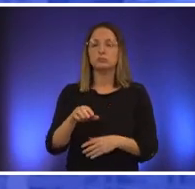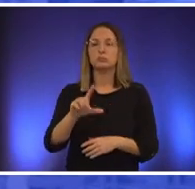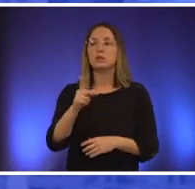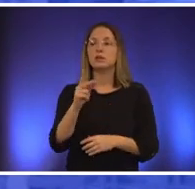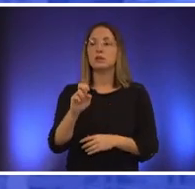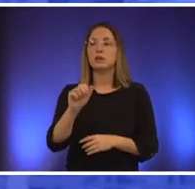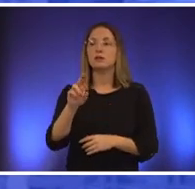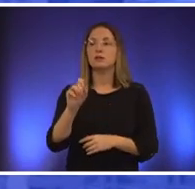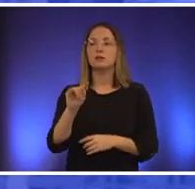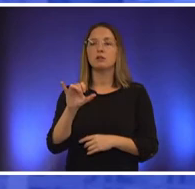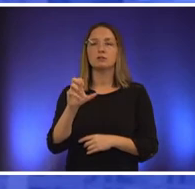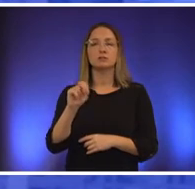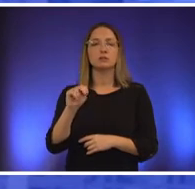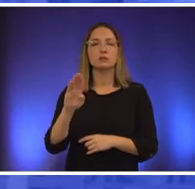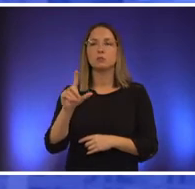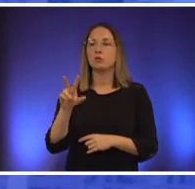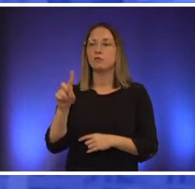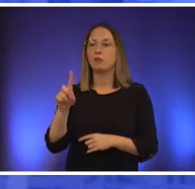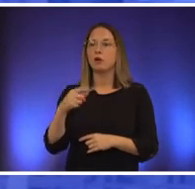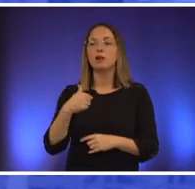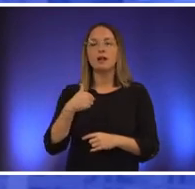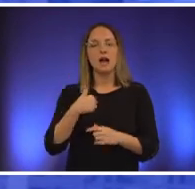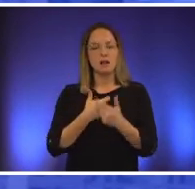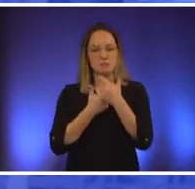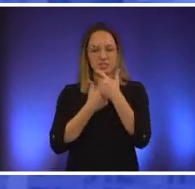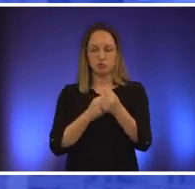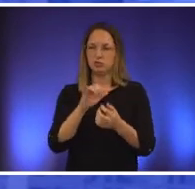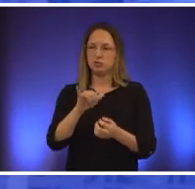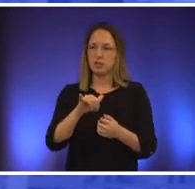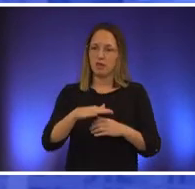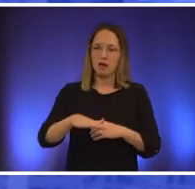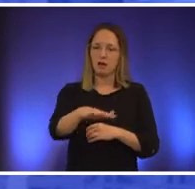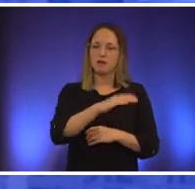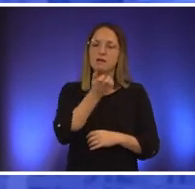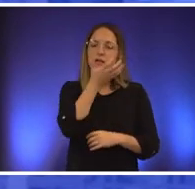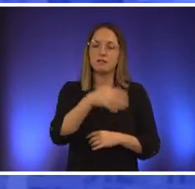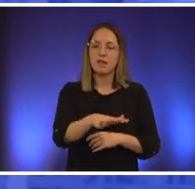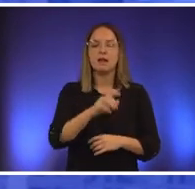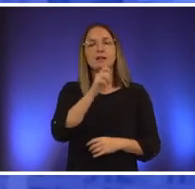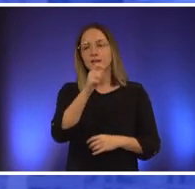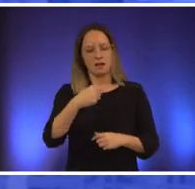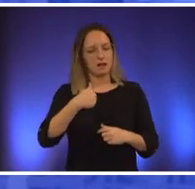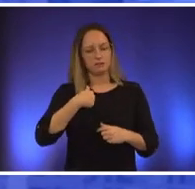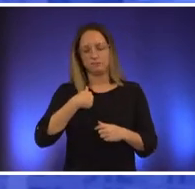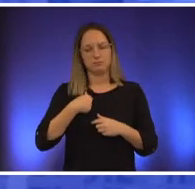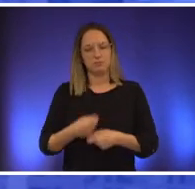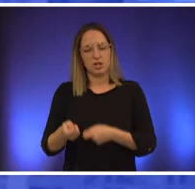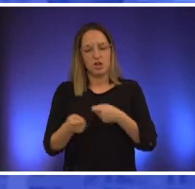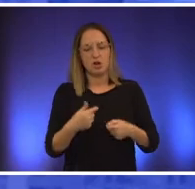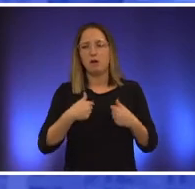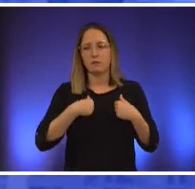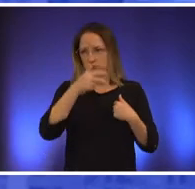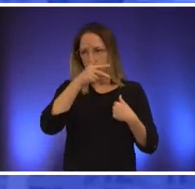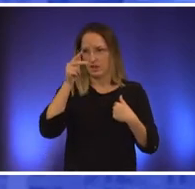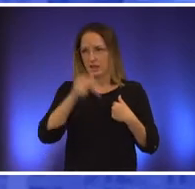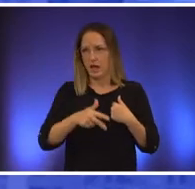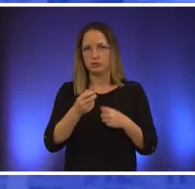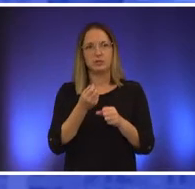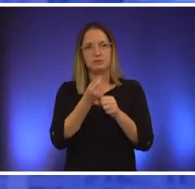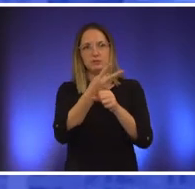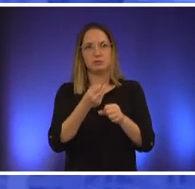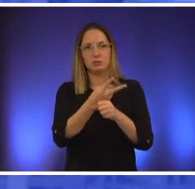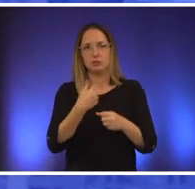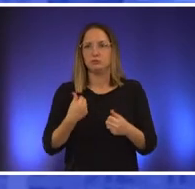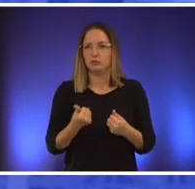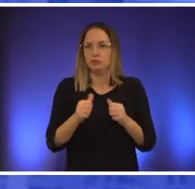not because not because i golf i mean i golf really poorly every two years um but um